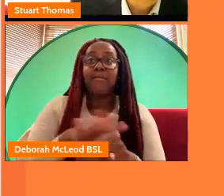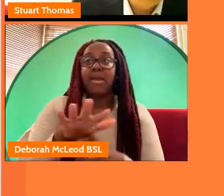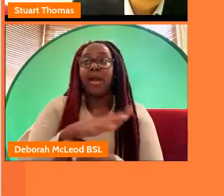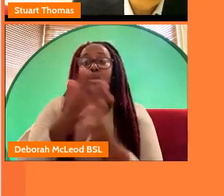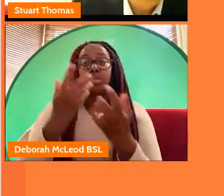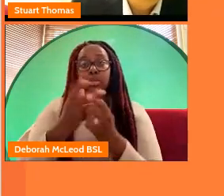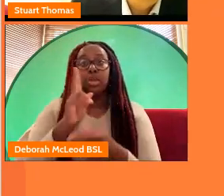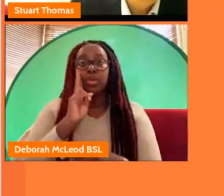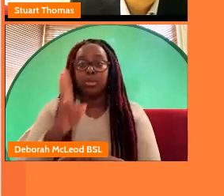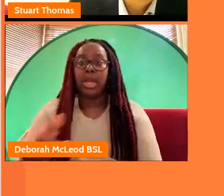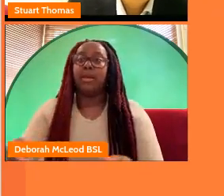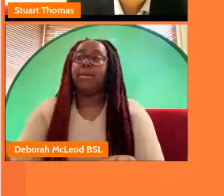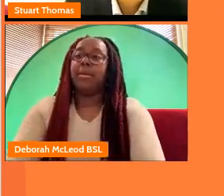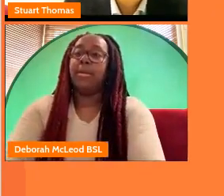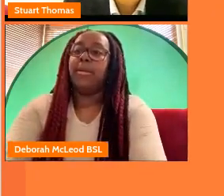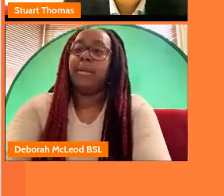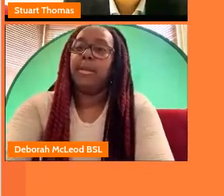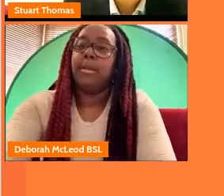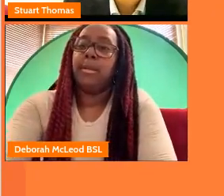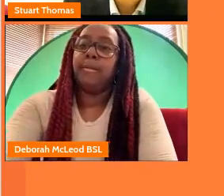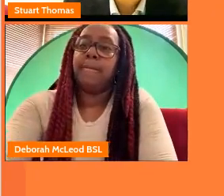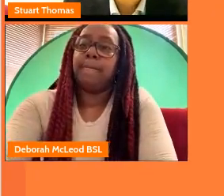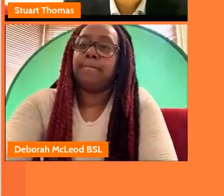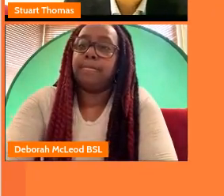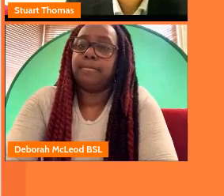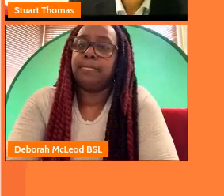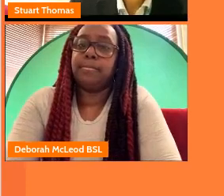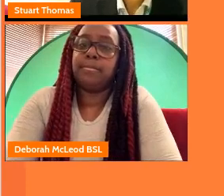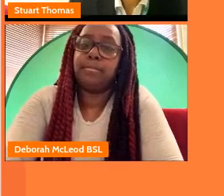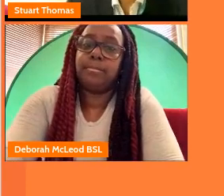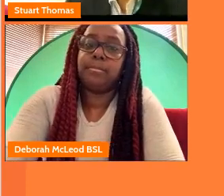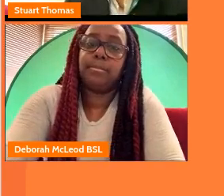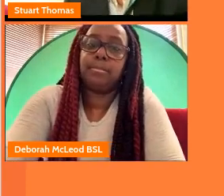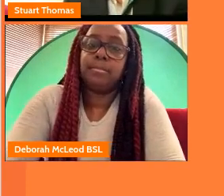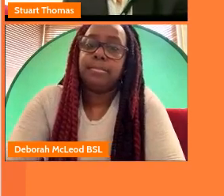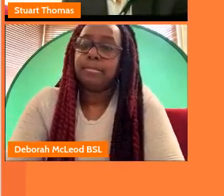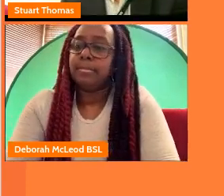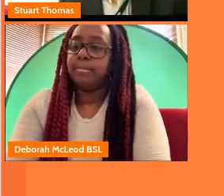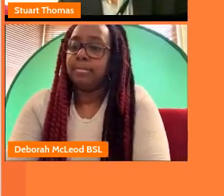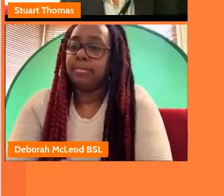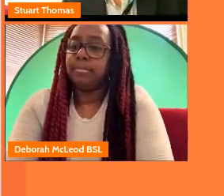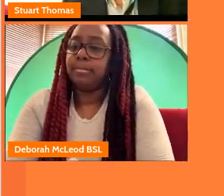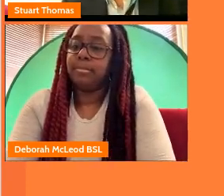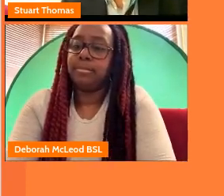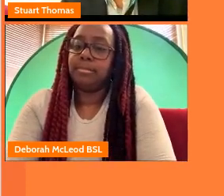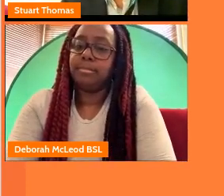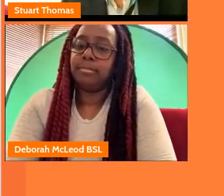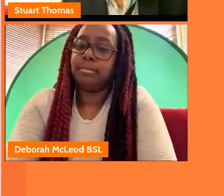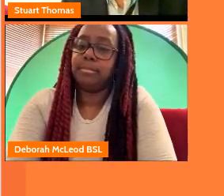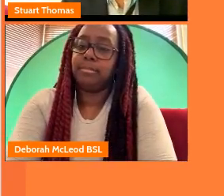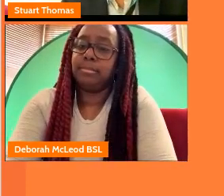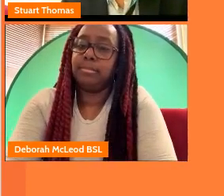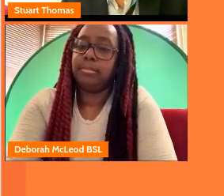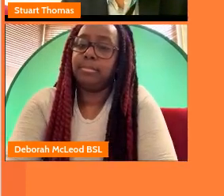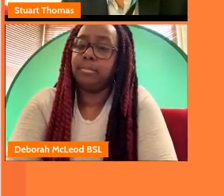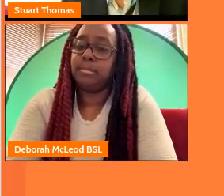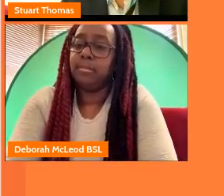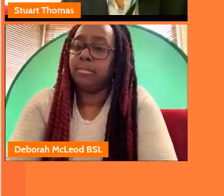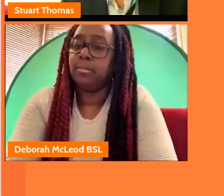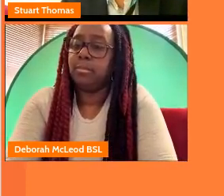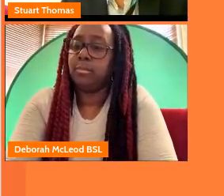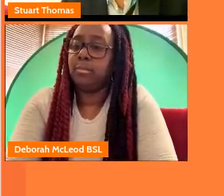that now welcome to phoenix rise you all deserve a clean slate this is where that starts even if the cyber unteachable